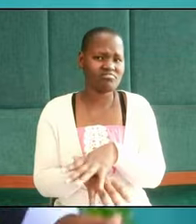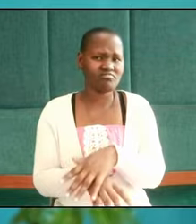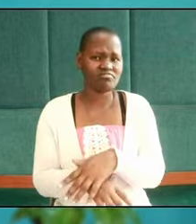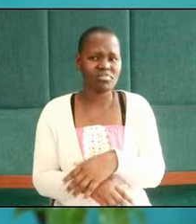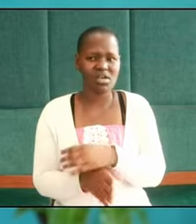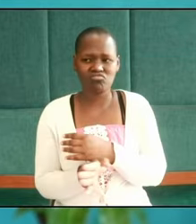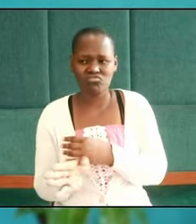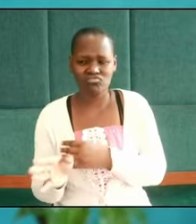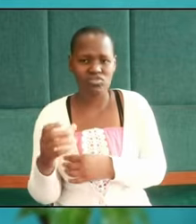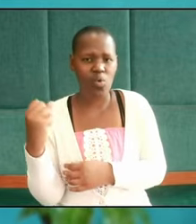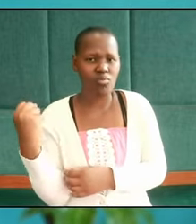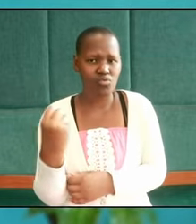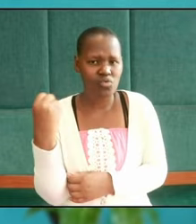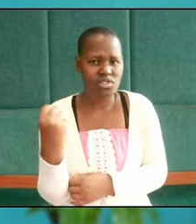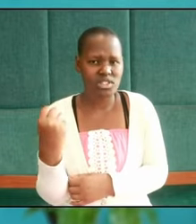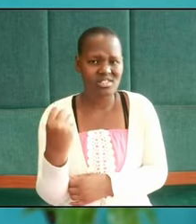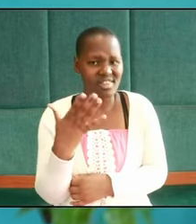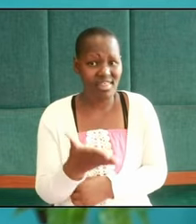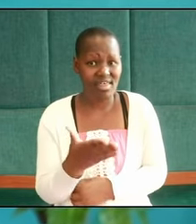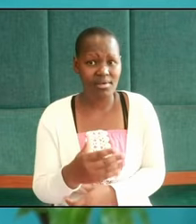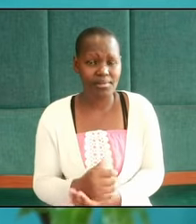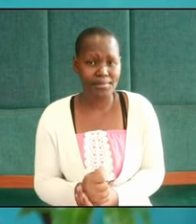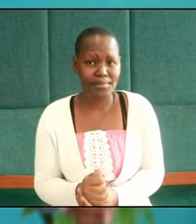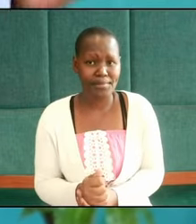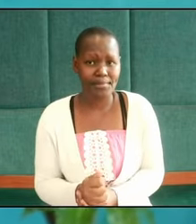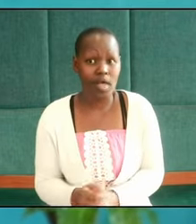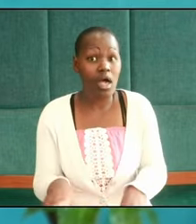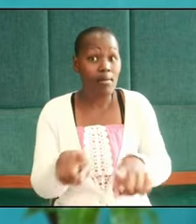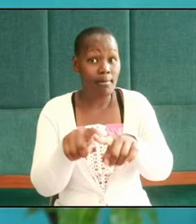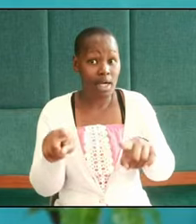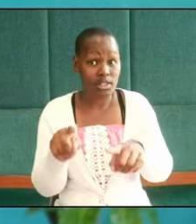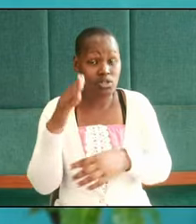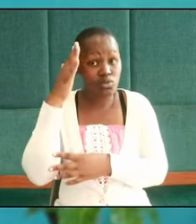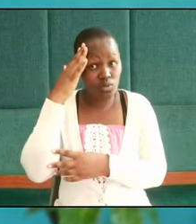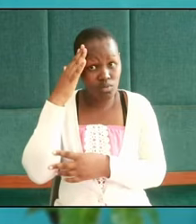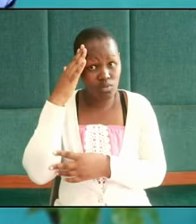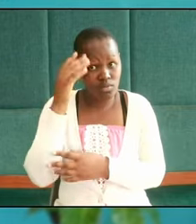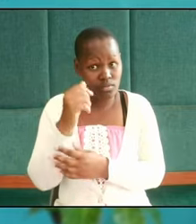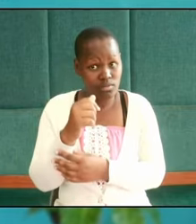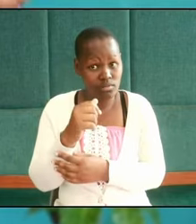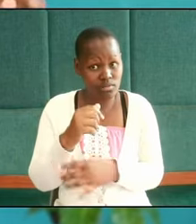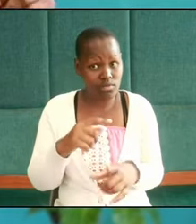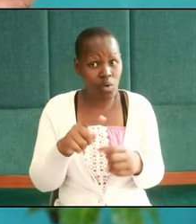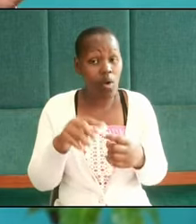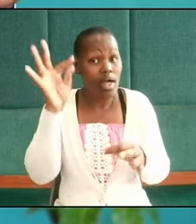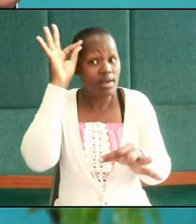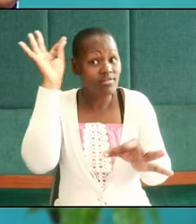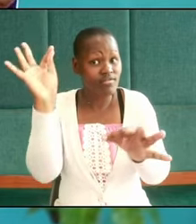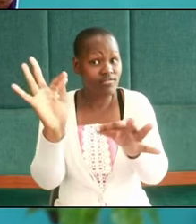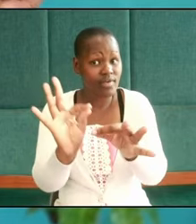politics exist everywhere but you know when faith